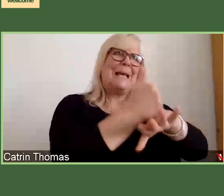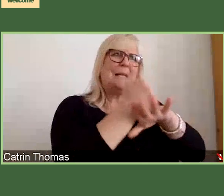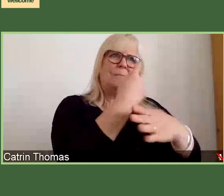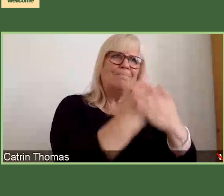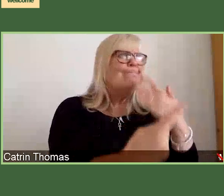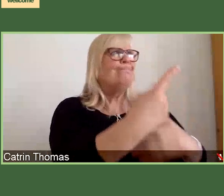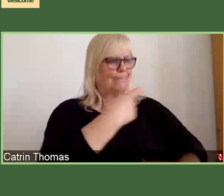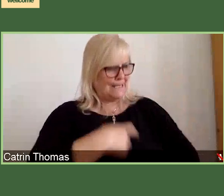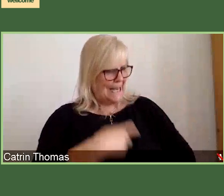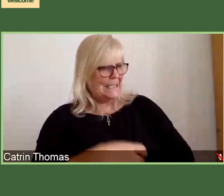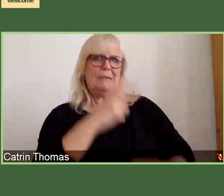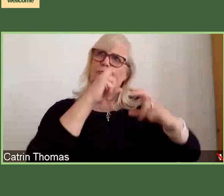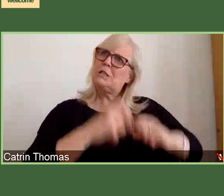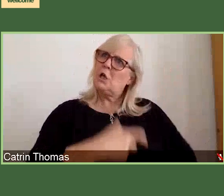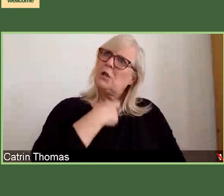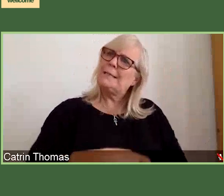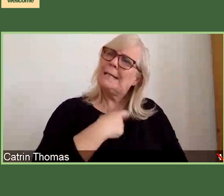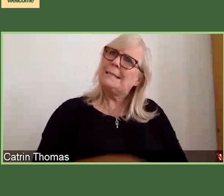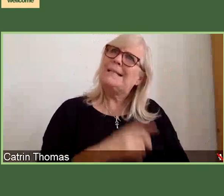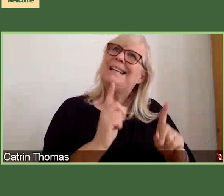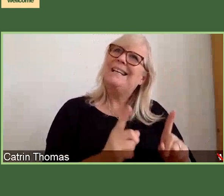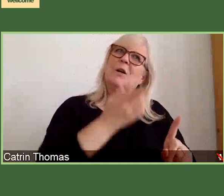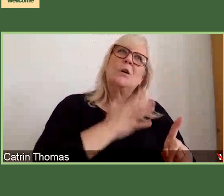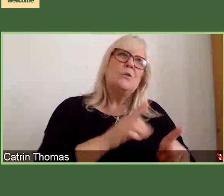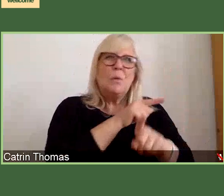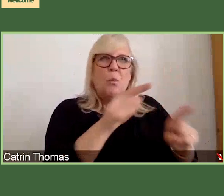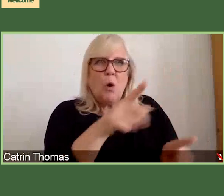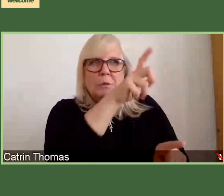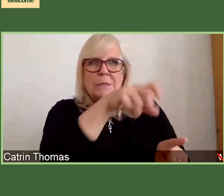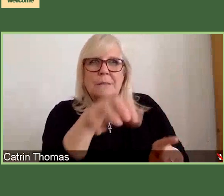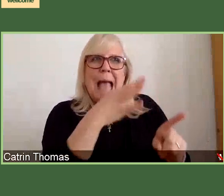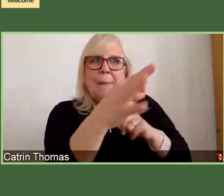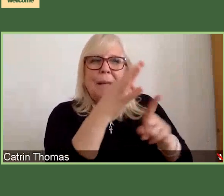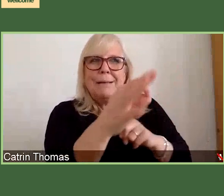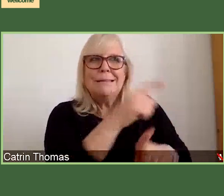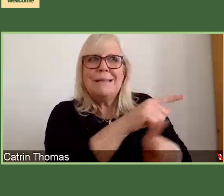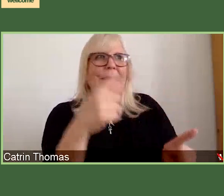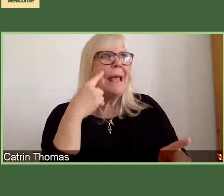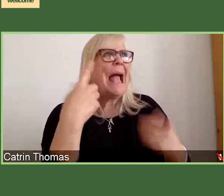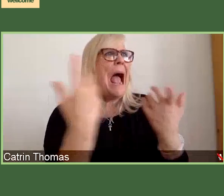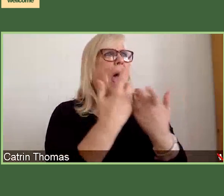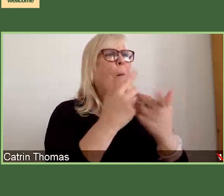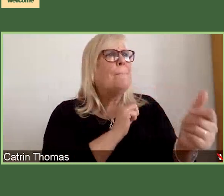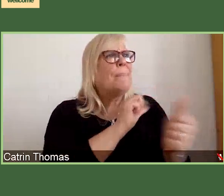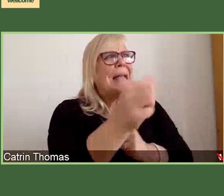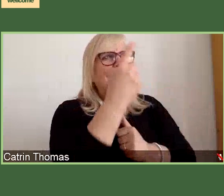think about how best they can do that. And I think the environment is kind of one part of that.